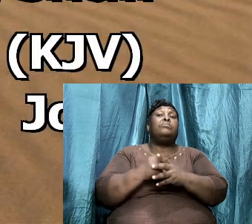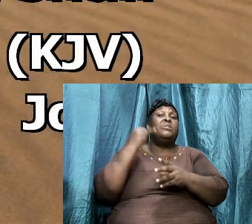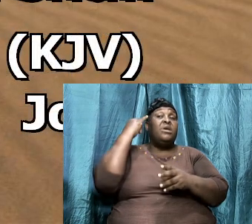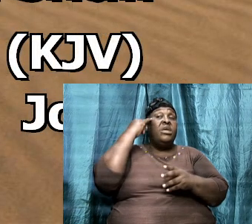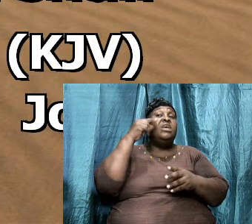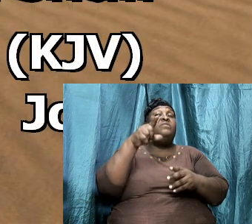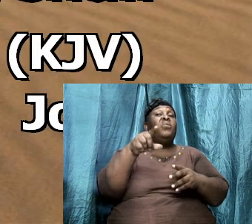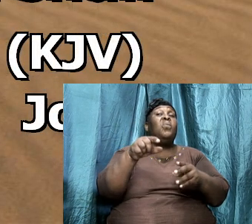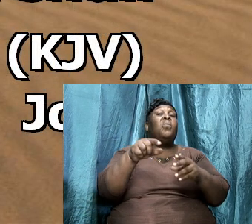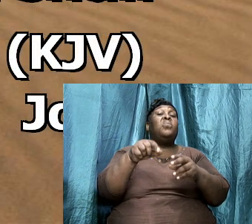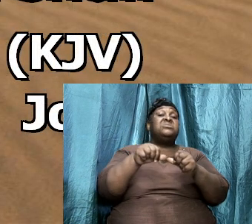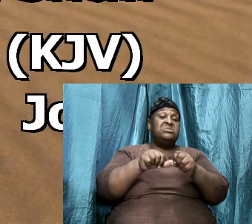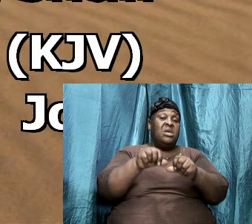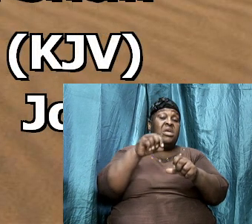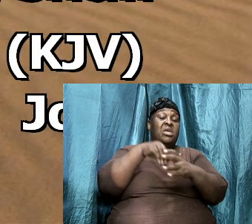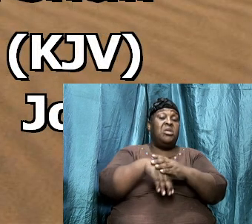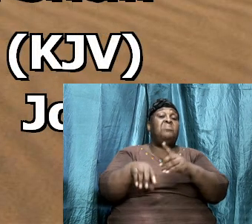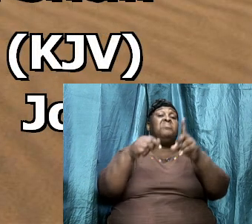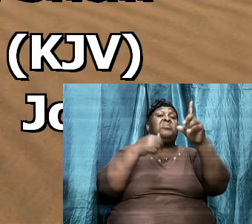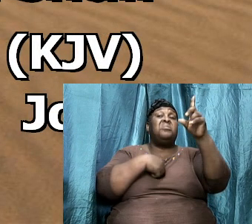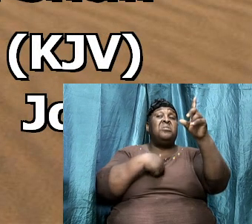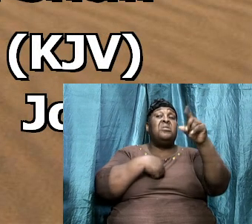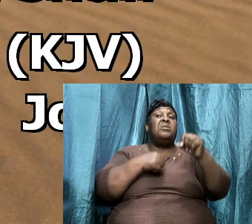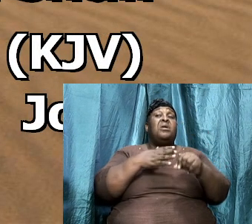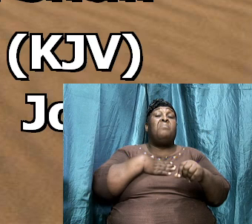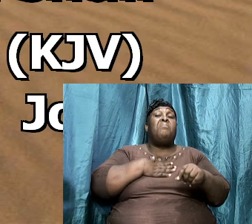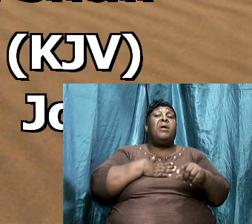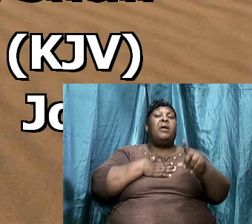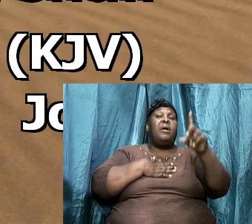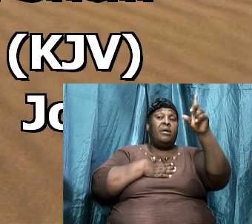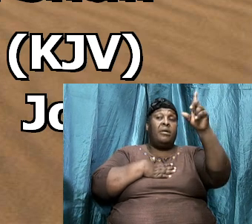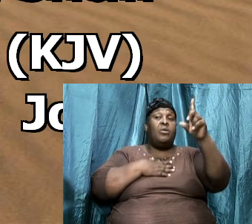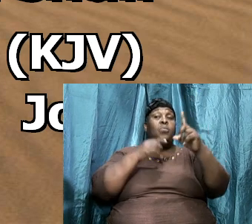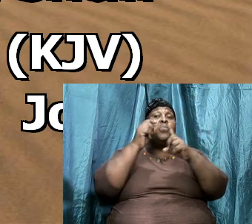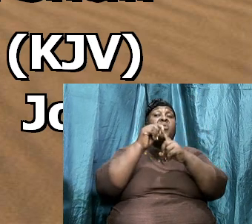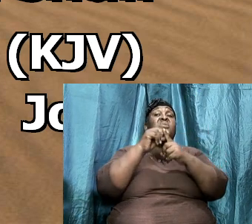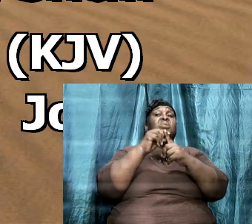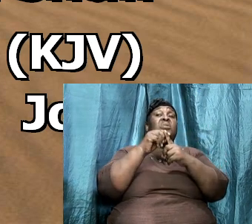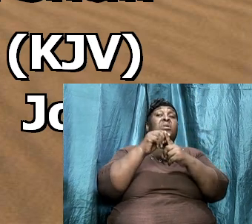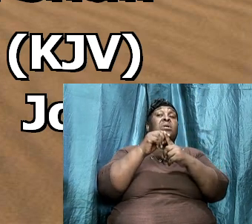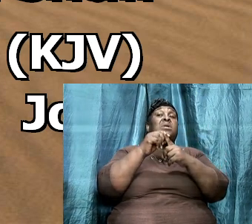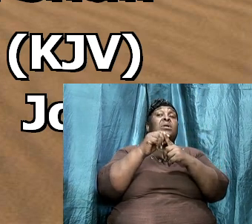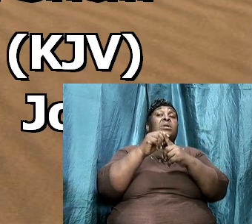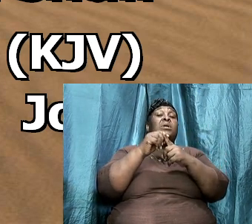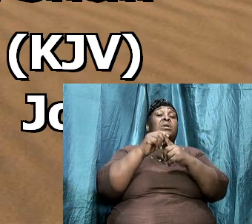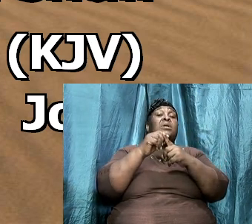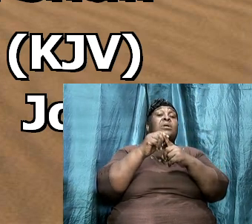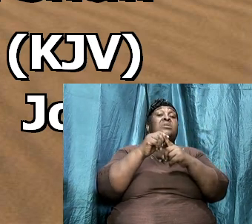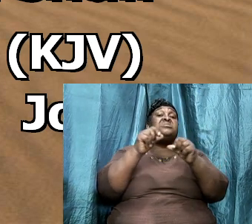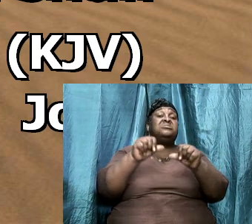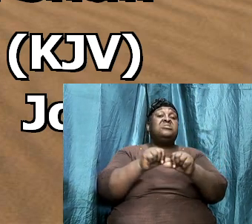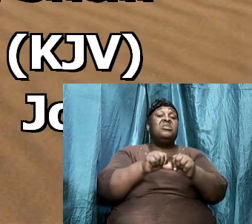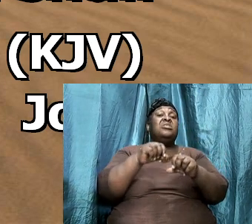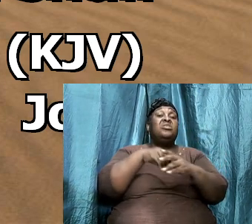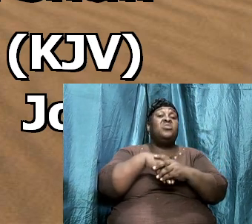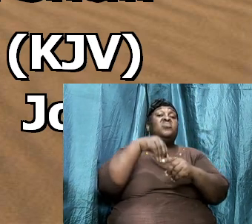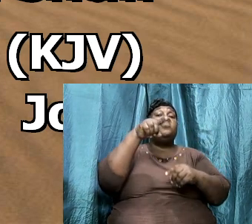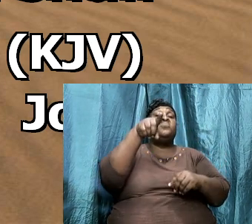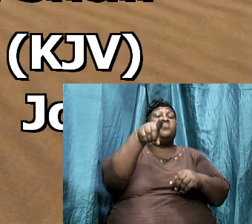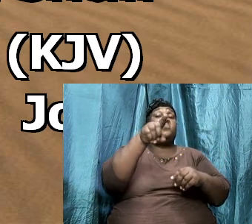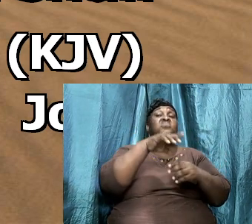if you abide in me and my words you see how everything wrap up around the word